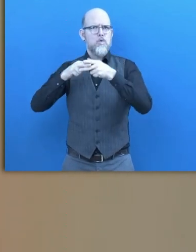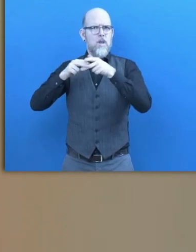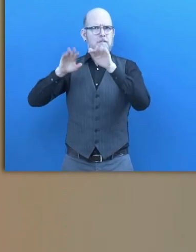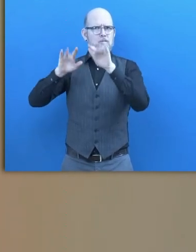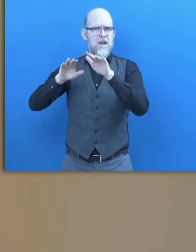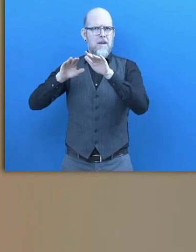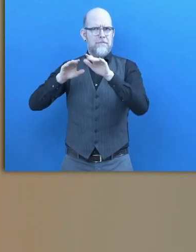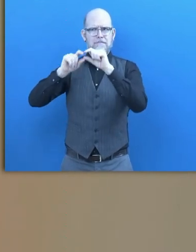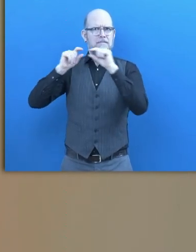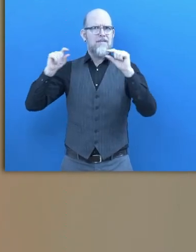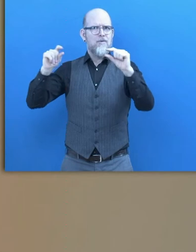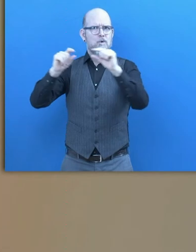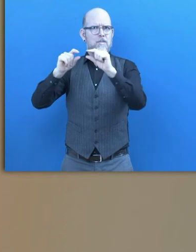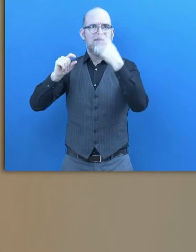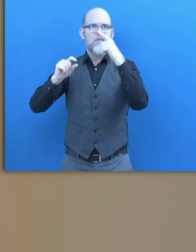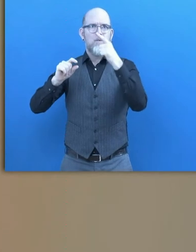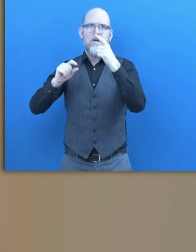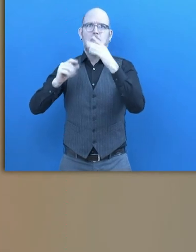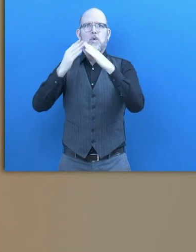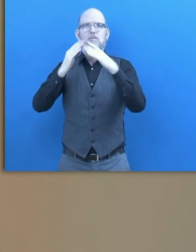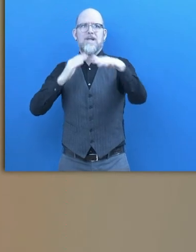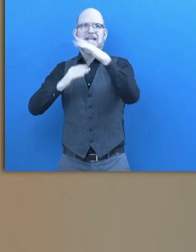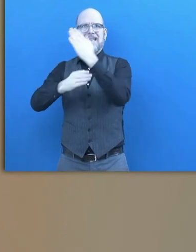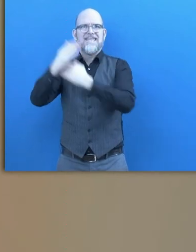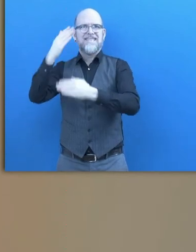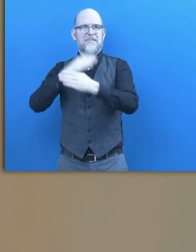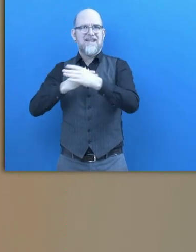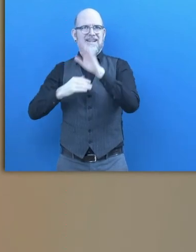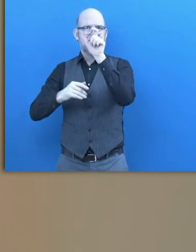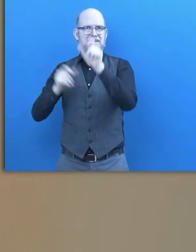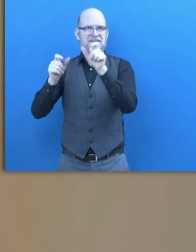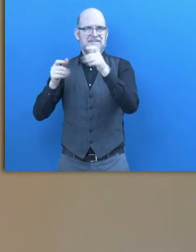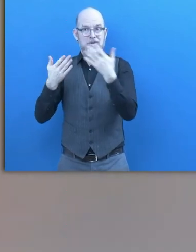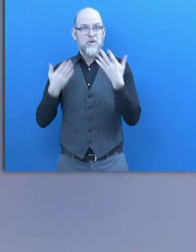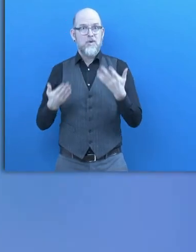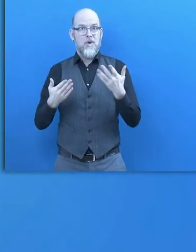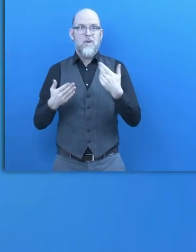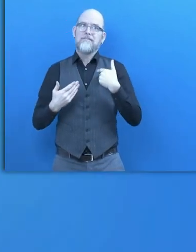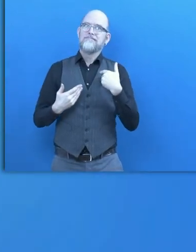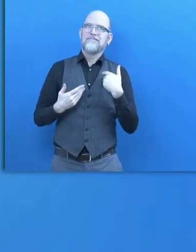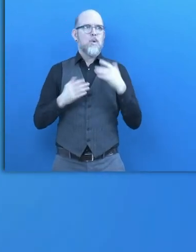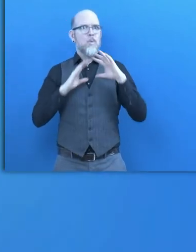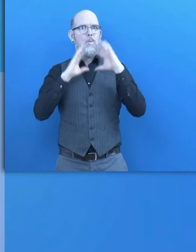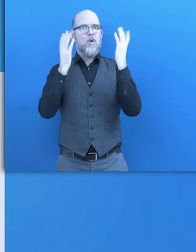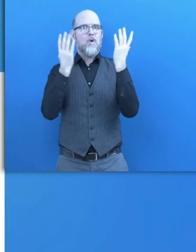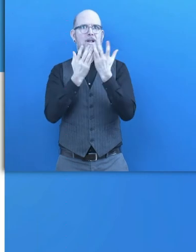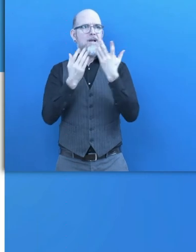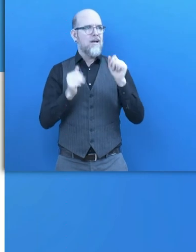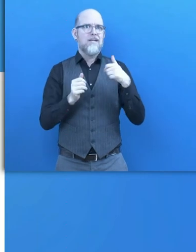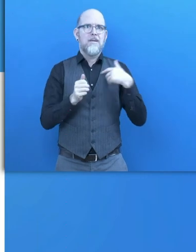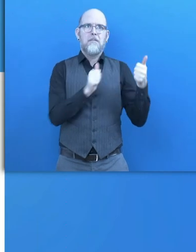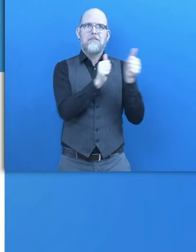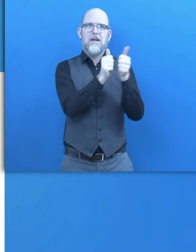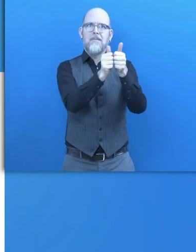And we are now providing this tool to partner organizations worldwide. I will present